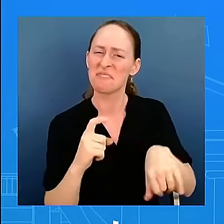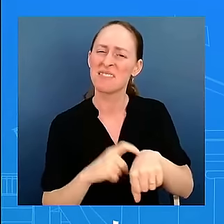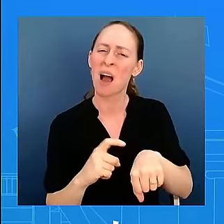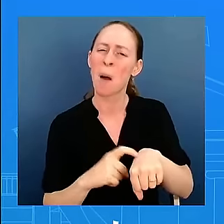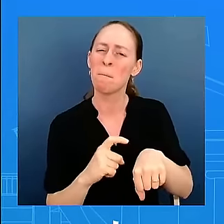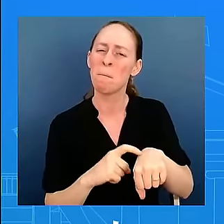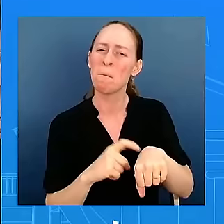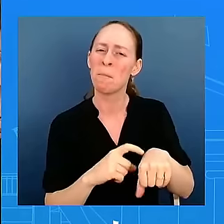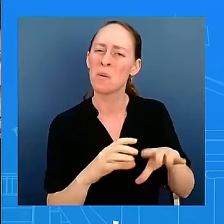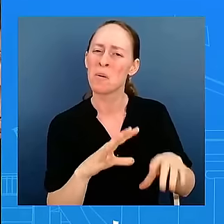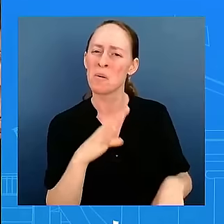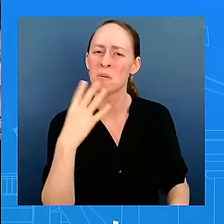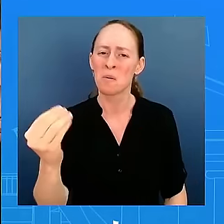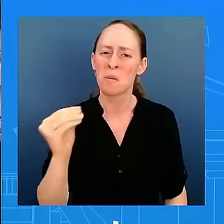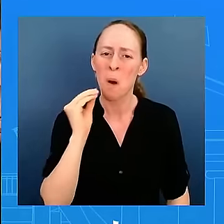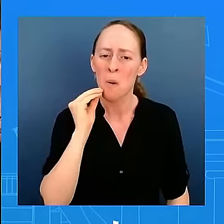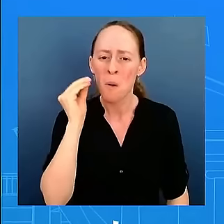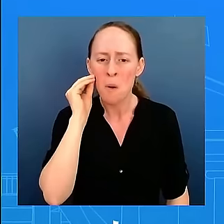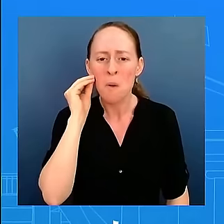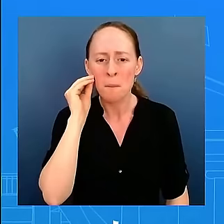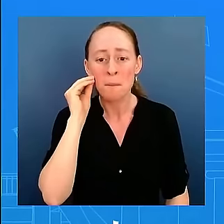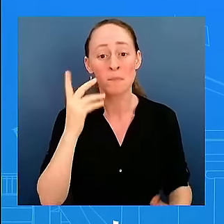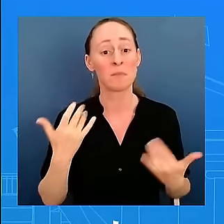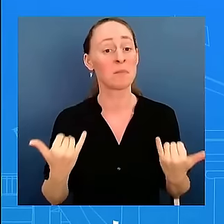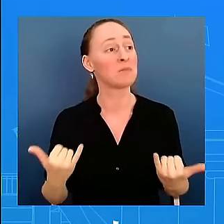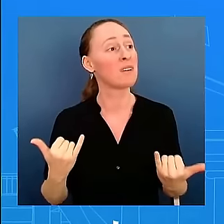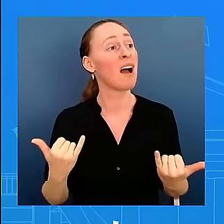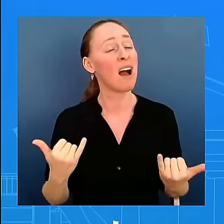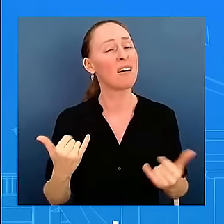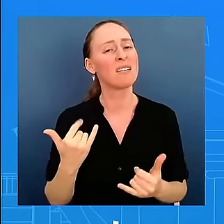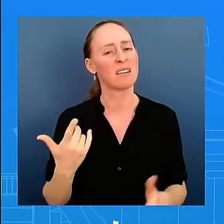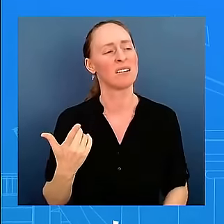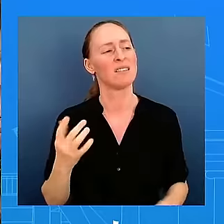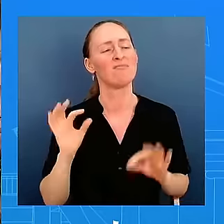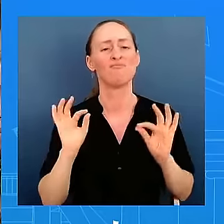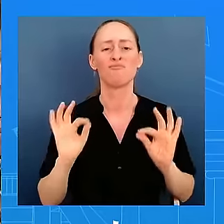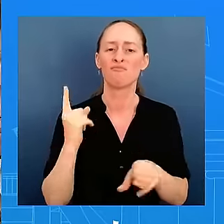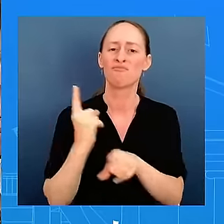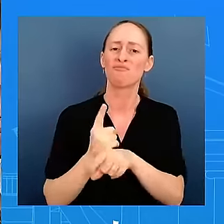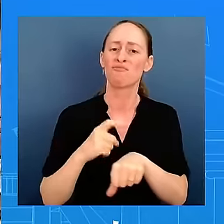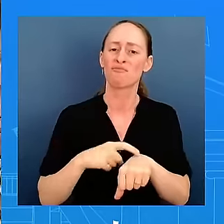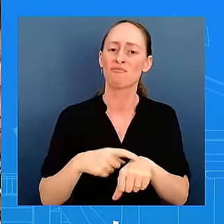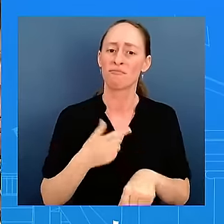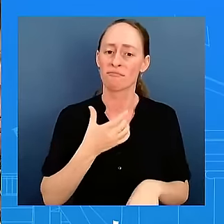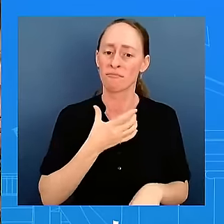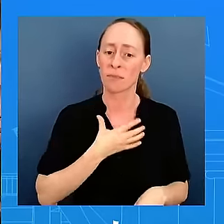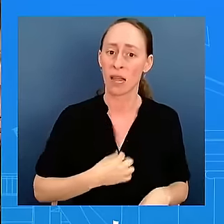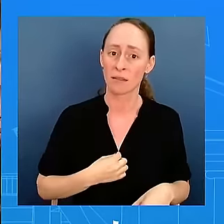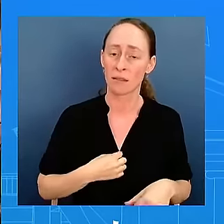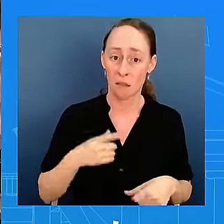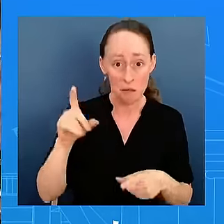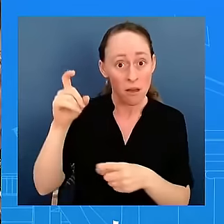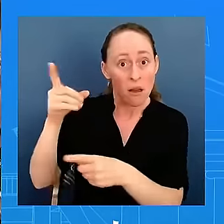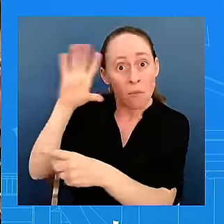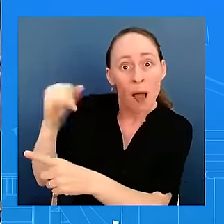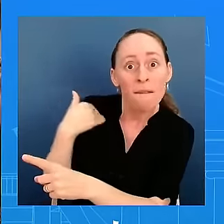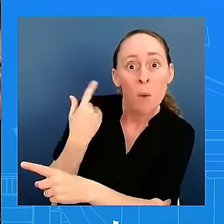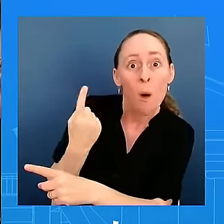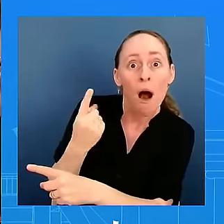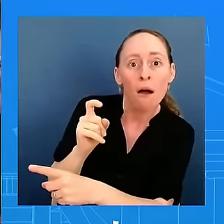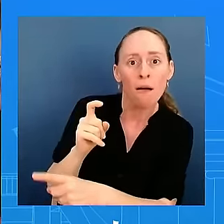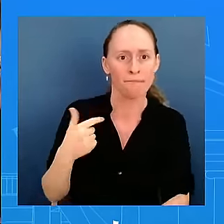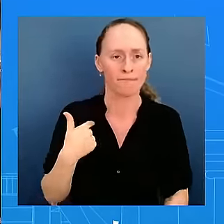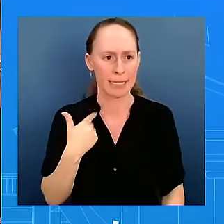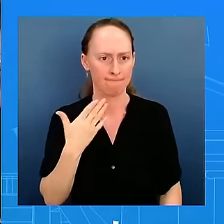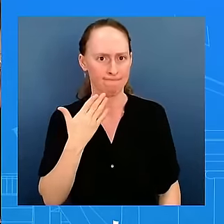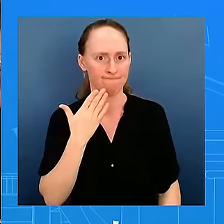wear it today. Does the president have one? I don't know. Okay, I've got two questions. Is it or is it not the U.S. government's position that